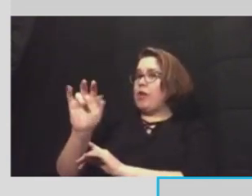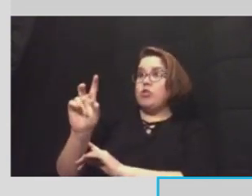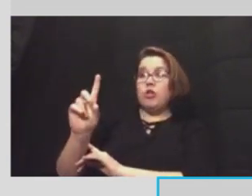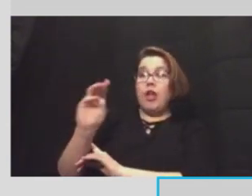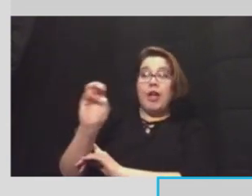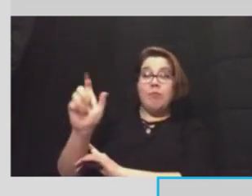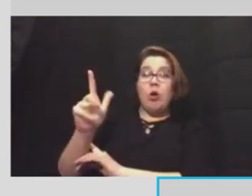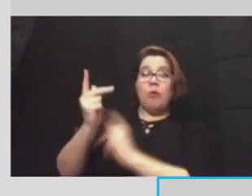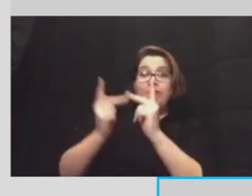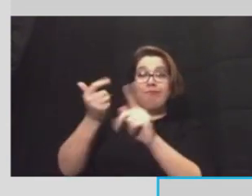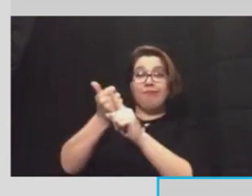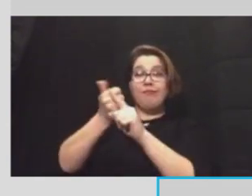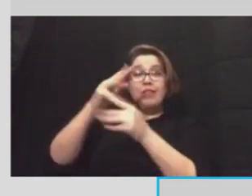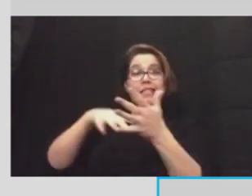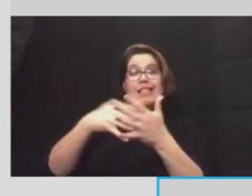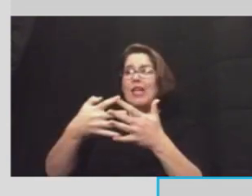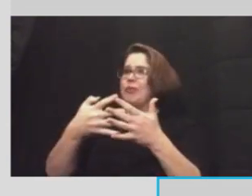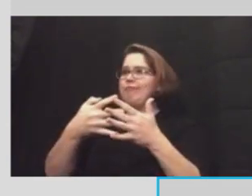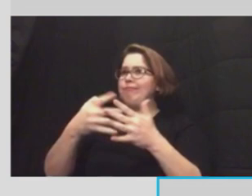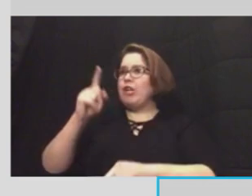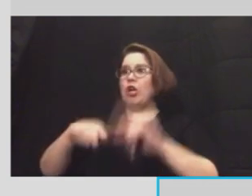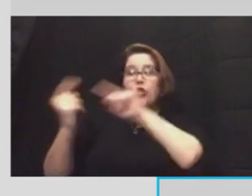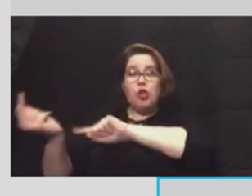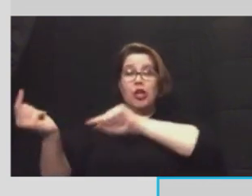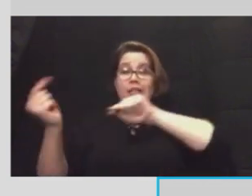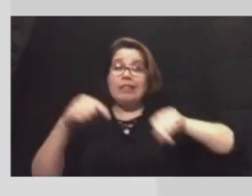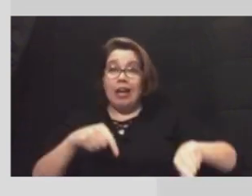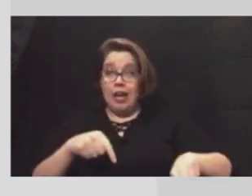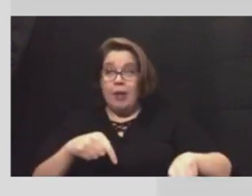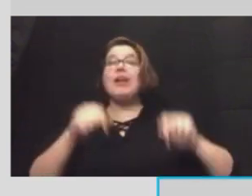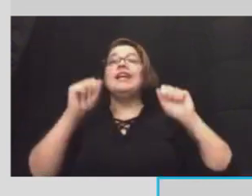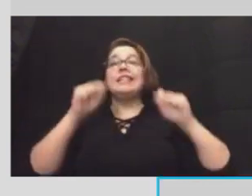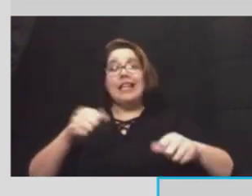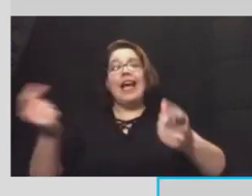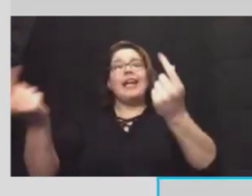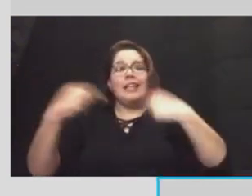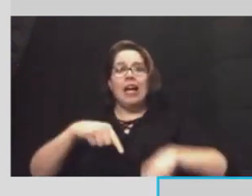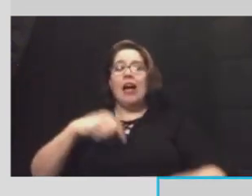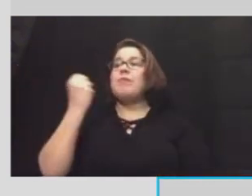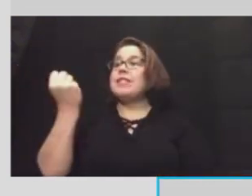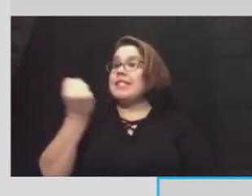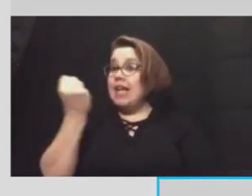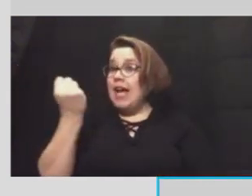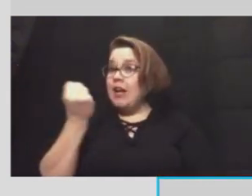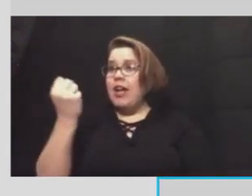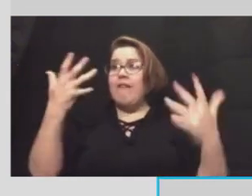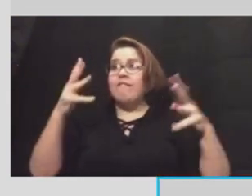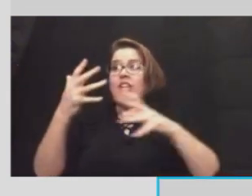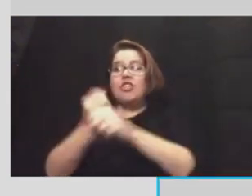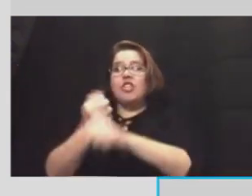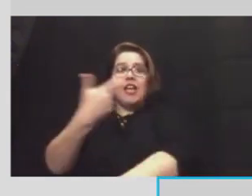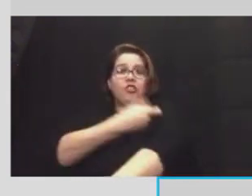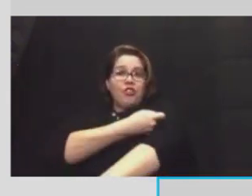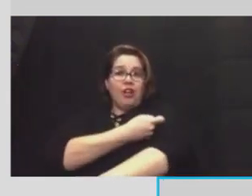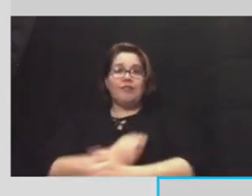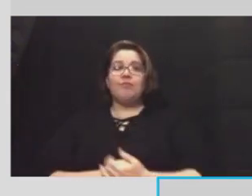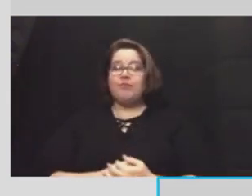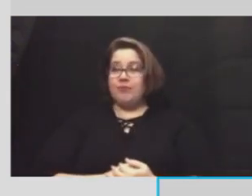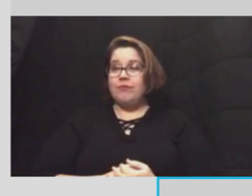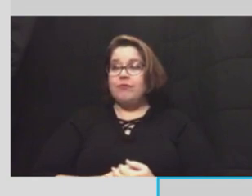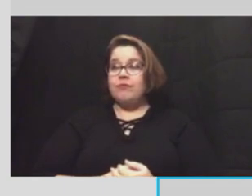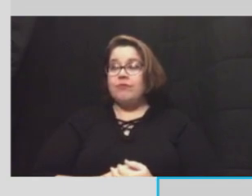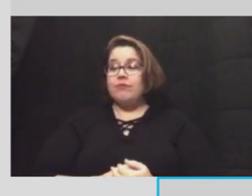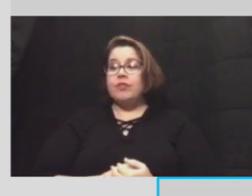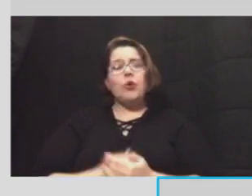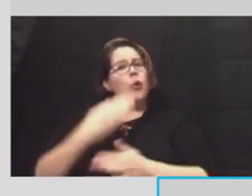have been scheduled and were not able to come, we'll be able to come on Saturday and get their vaccines. We are